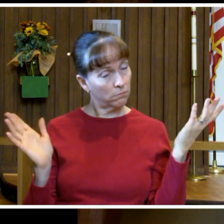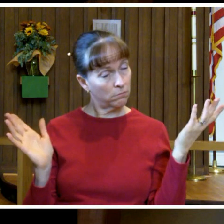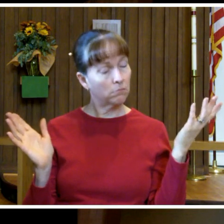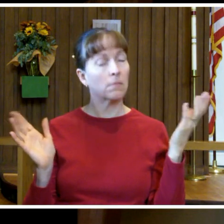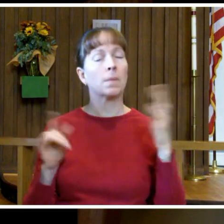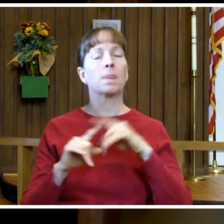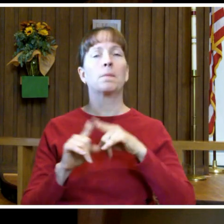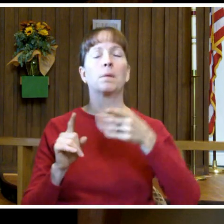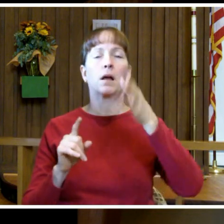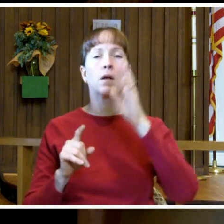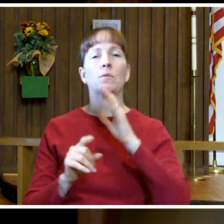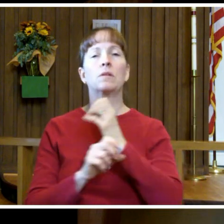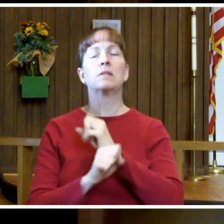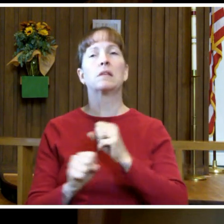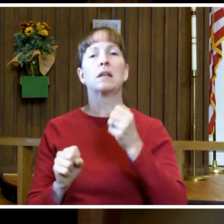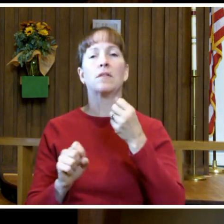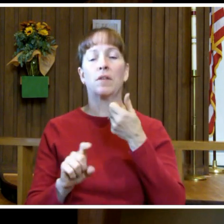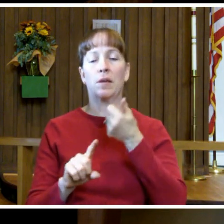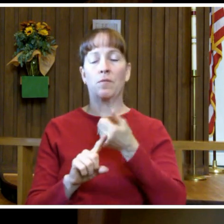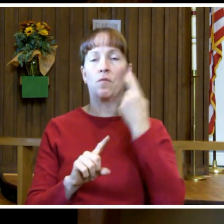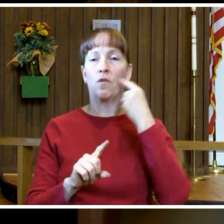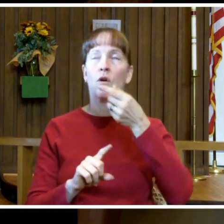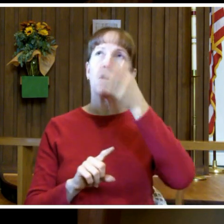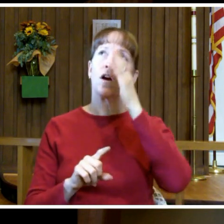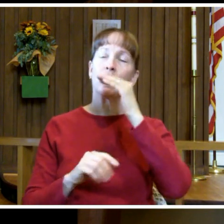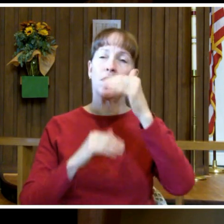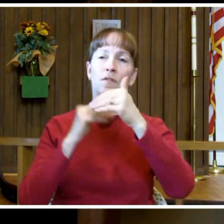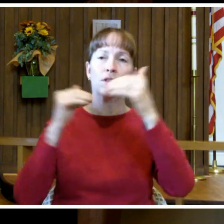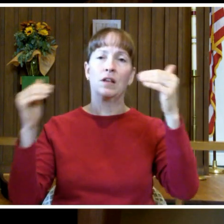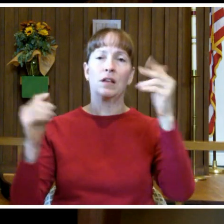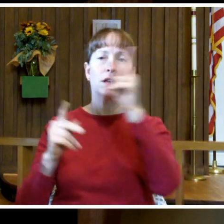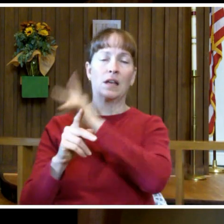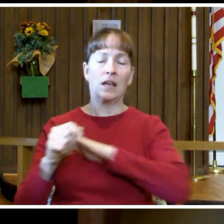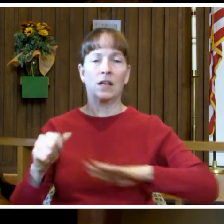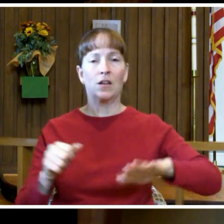but God will save him for God's heavenly kingdom.